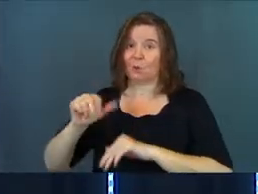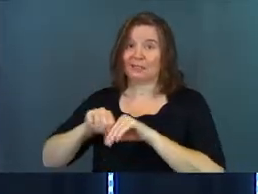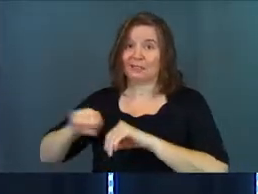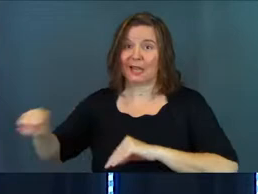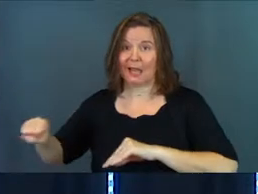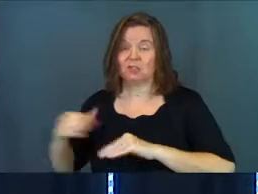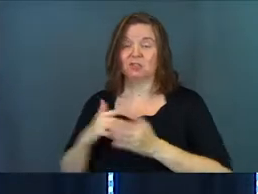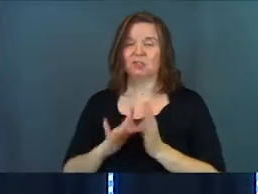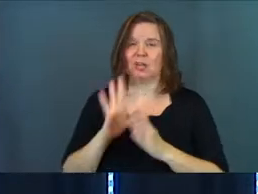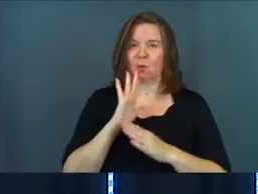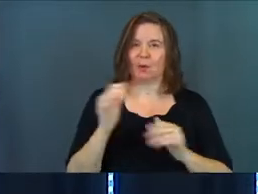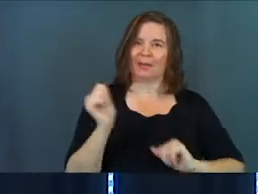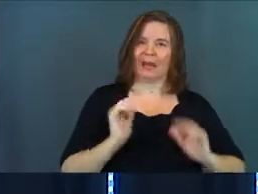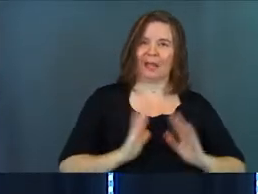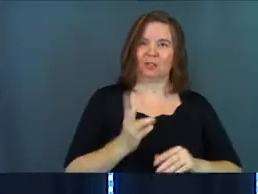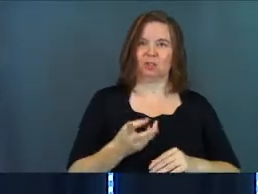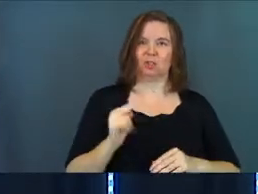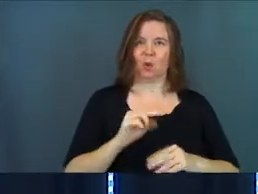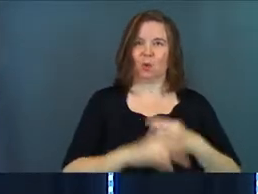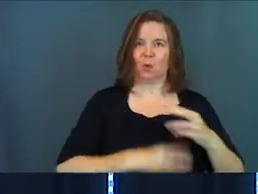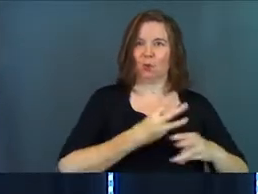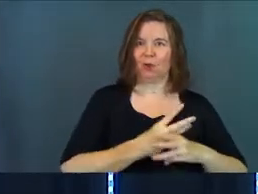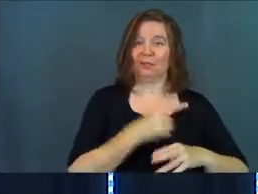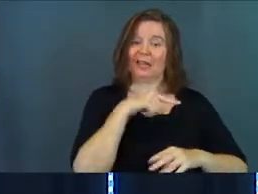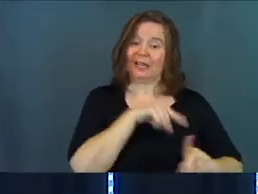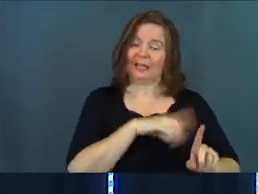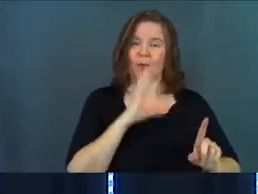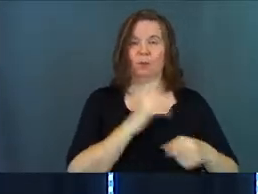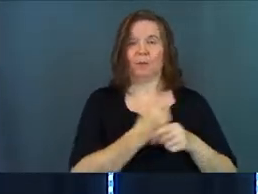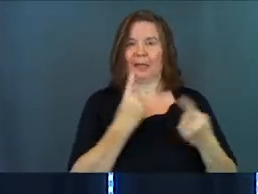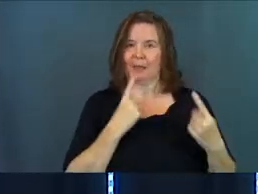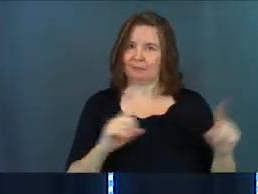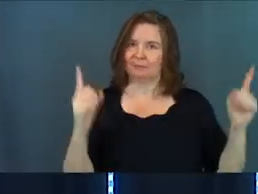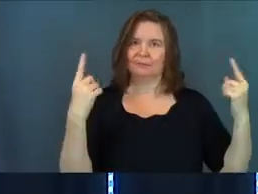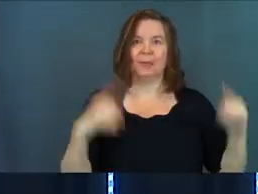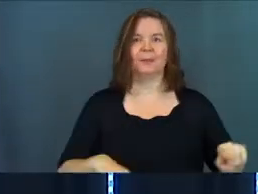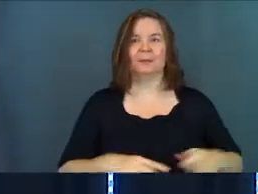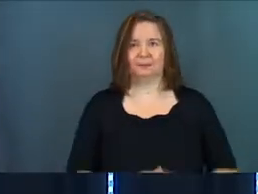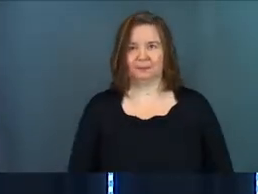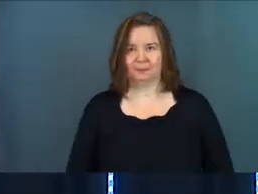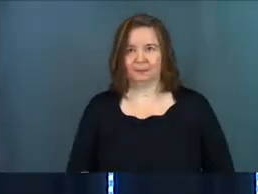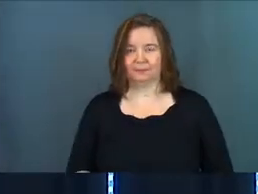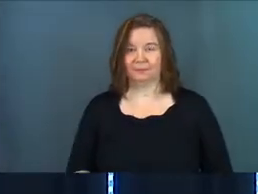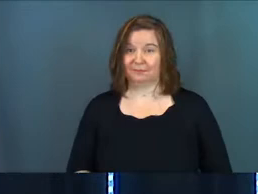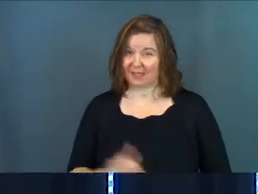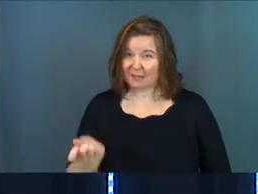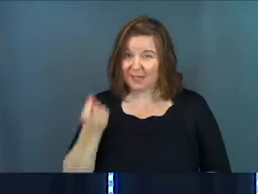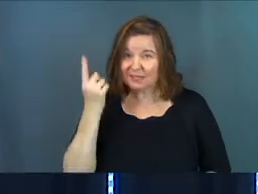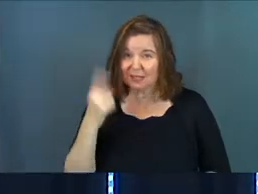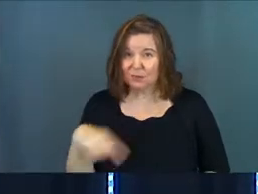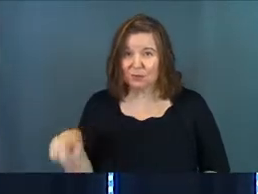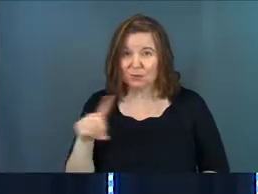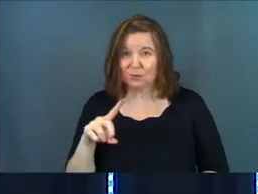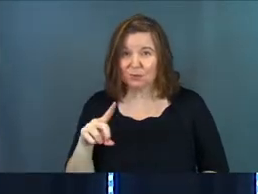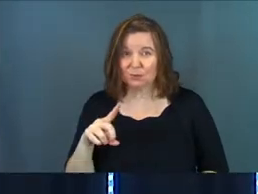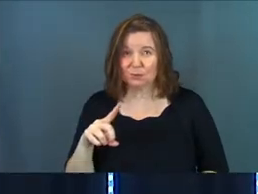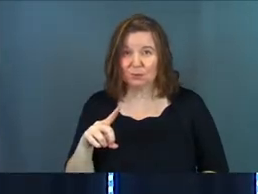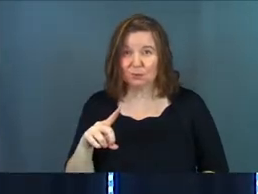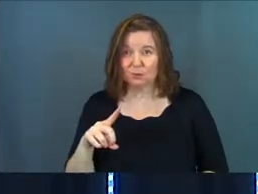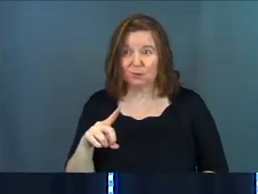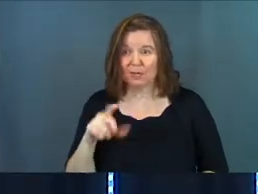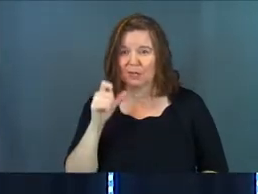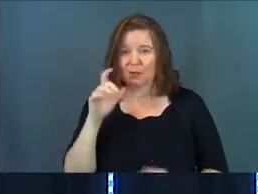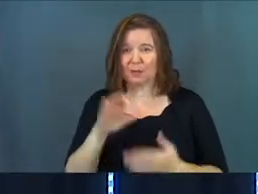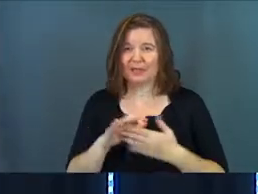stage, Jesus will be an actor in his own world and he will make it happen. Does that make sense to you? I don't